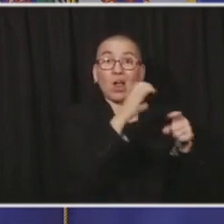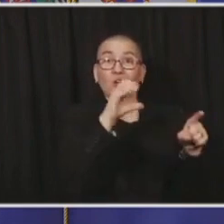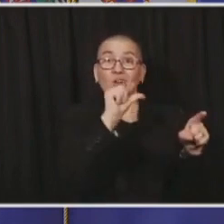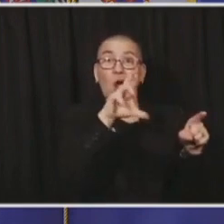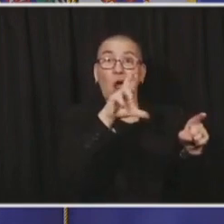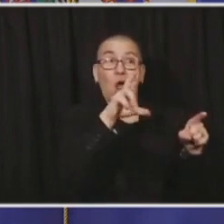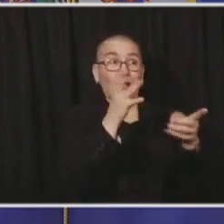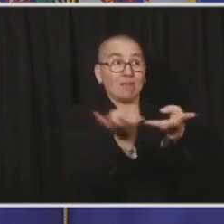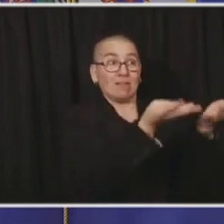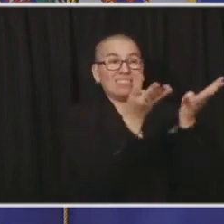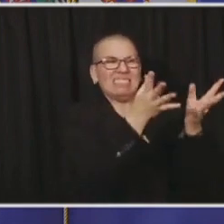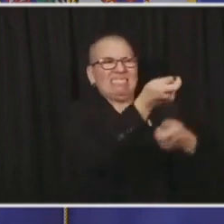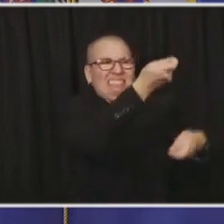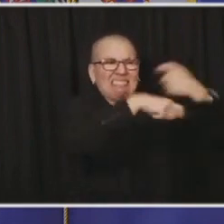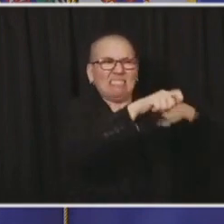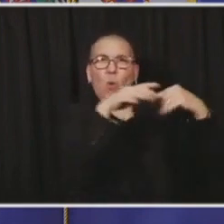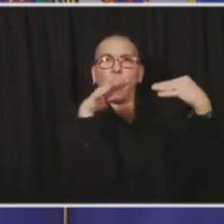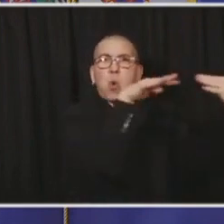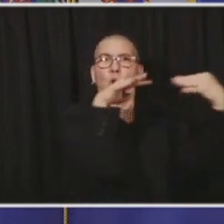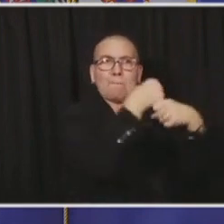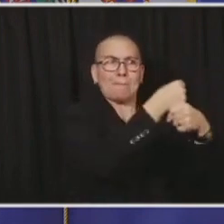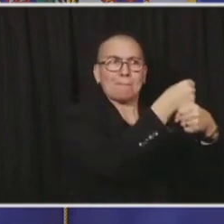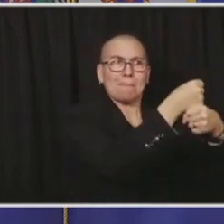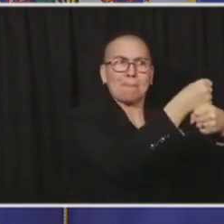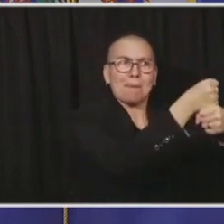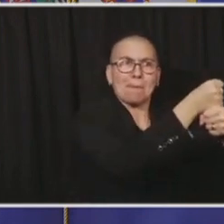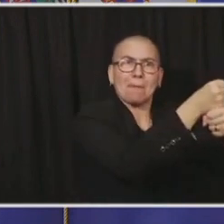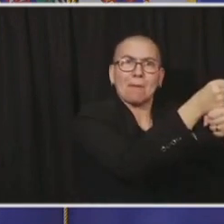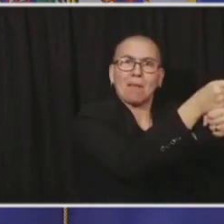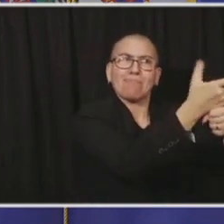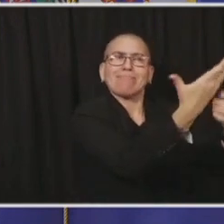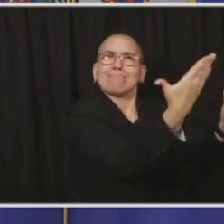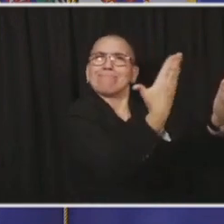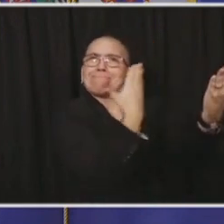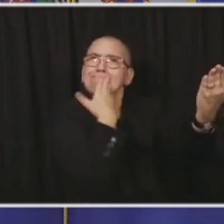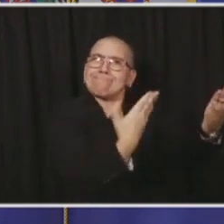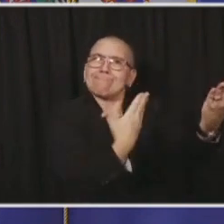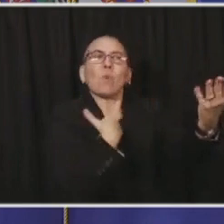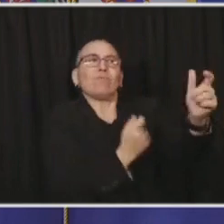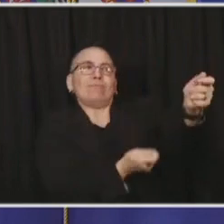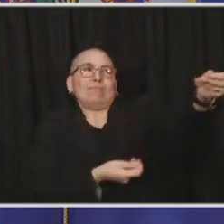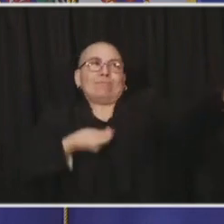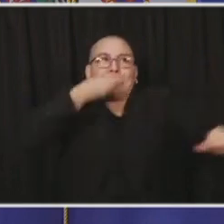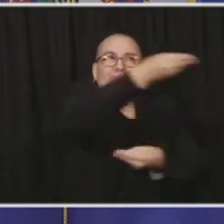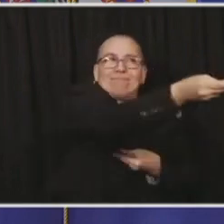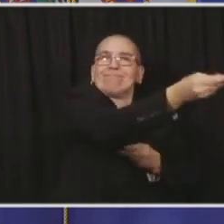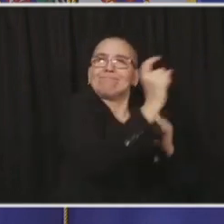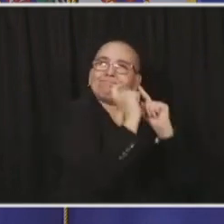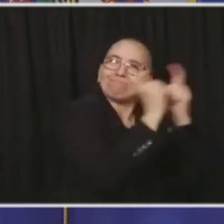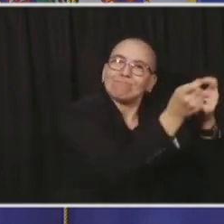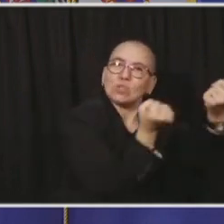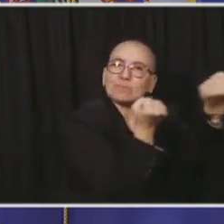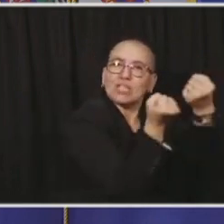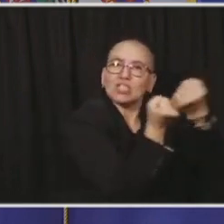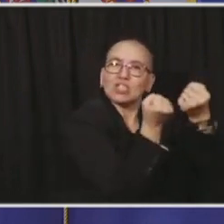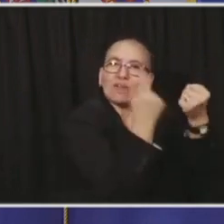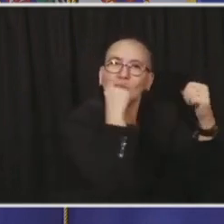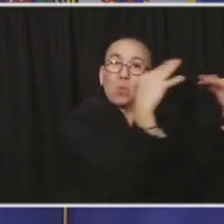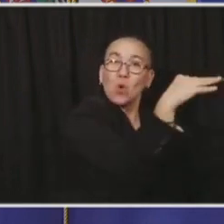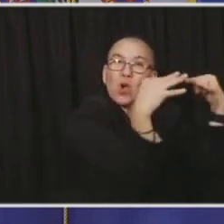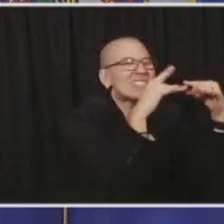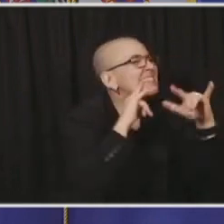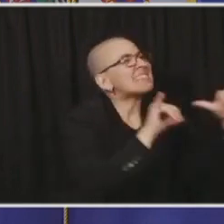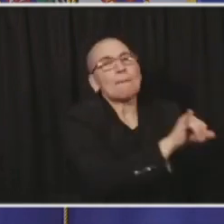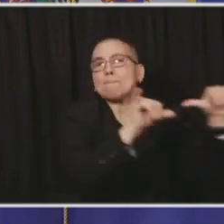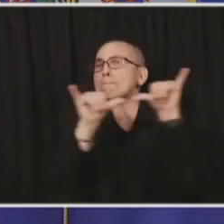benefits for folks who were not able to continue working. This is probably one of the, if not the most robust state package